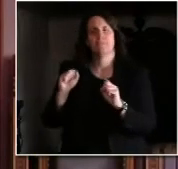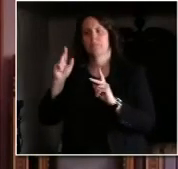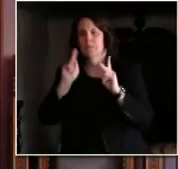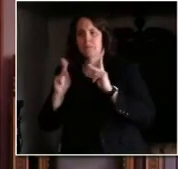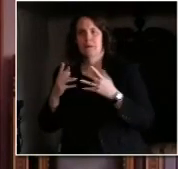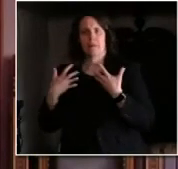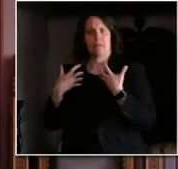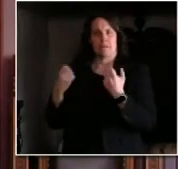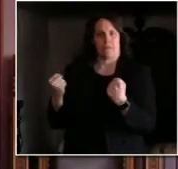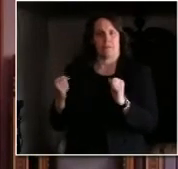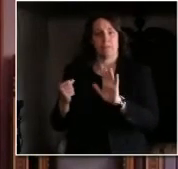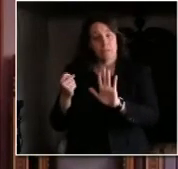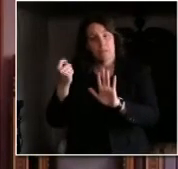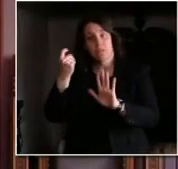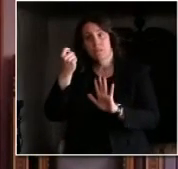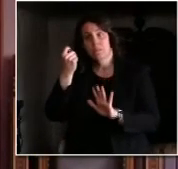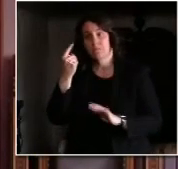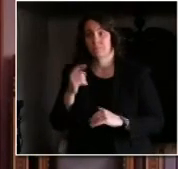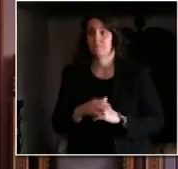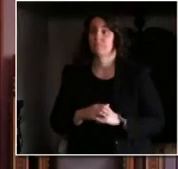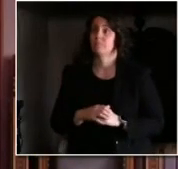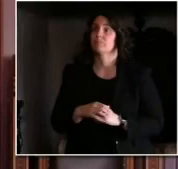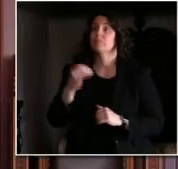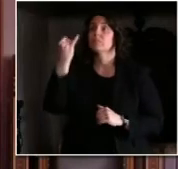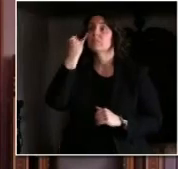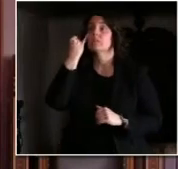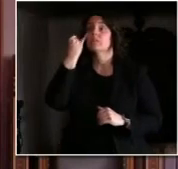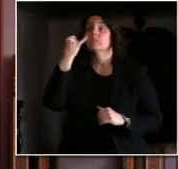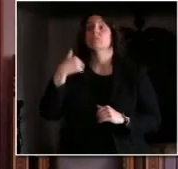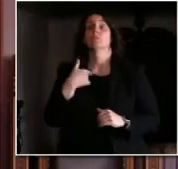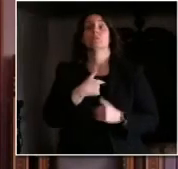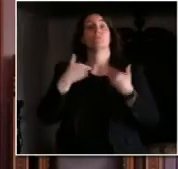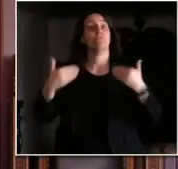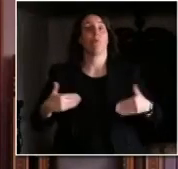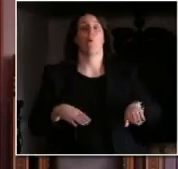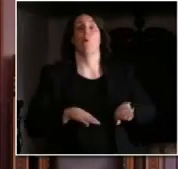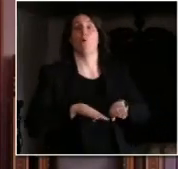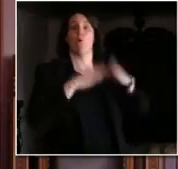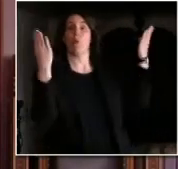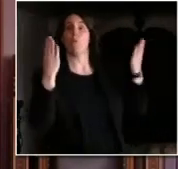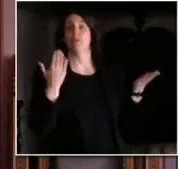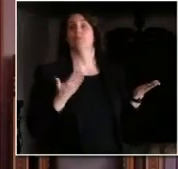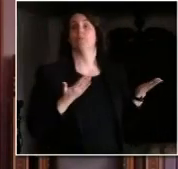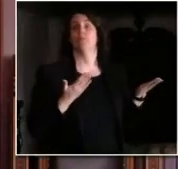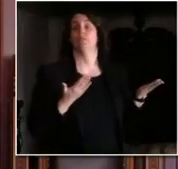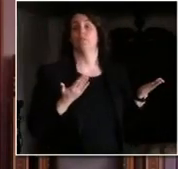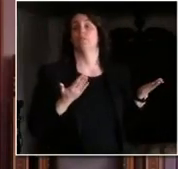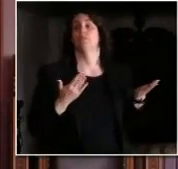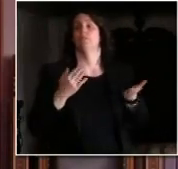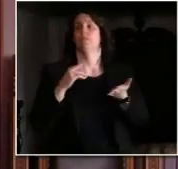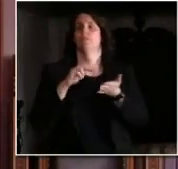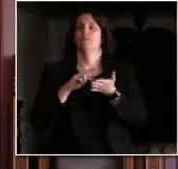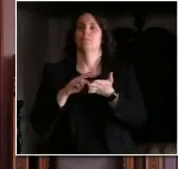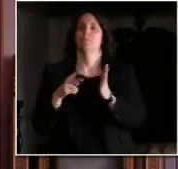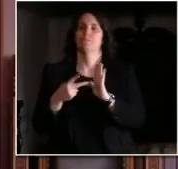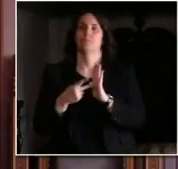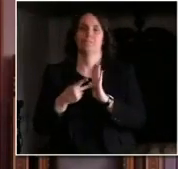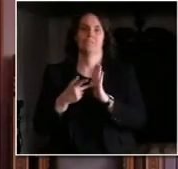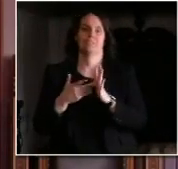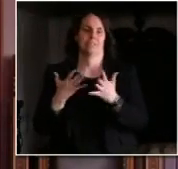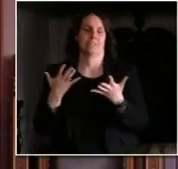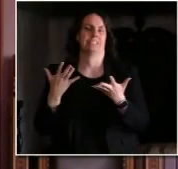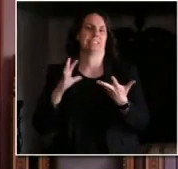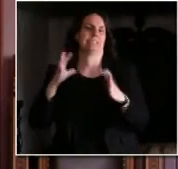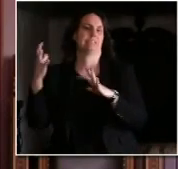that in order for us to get to a point where reopening can happen on a gradual, thoughtful